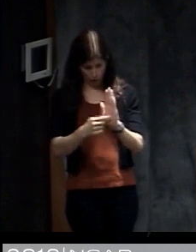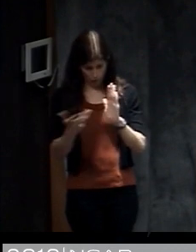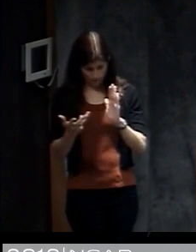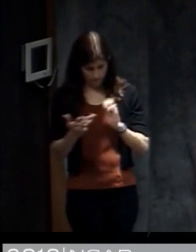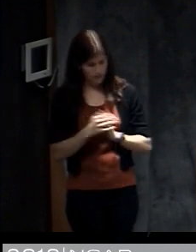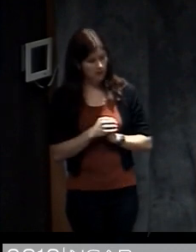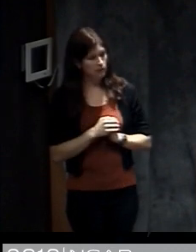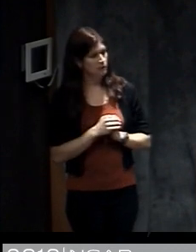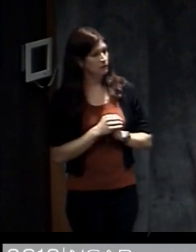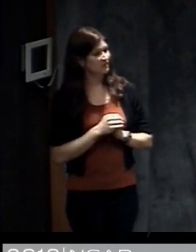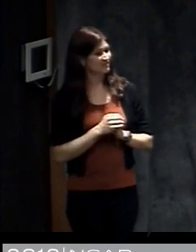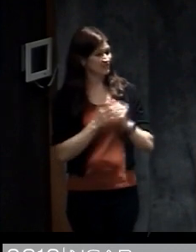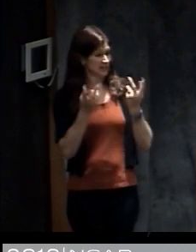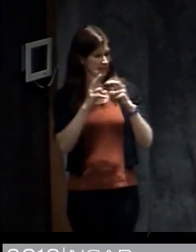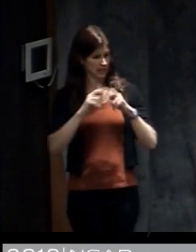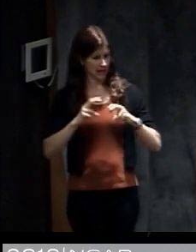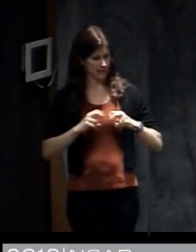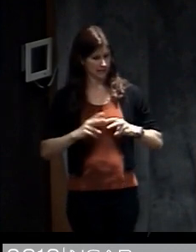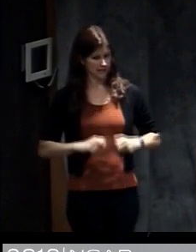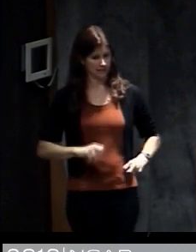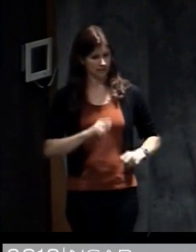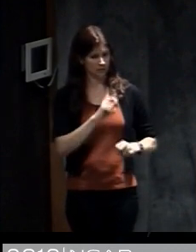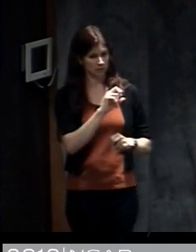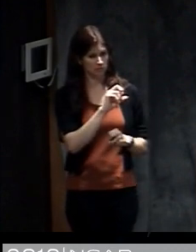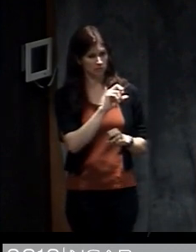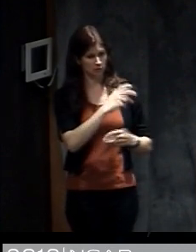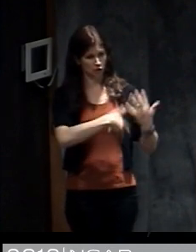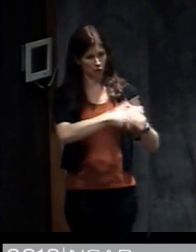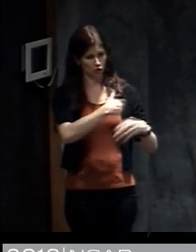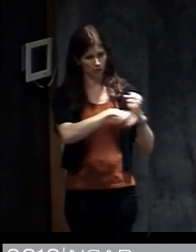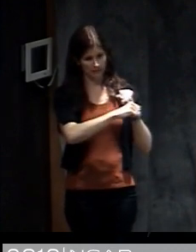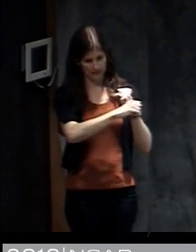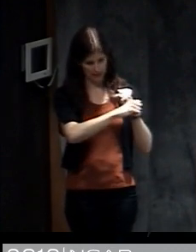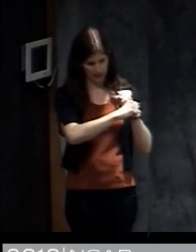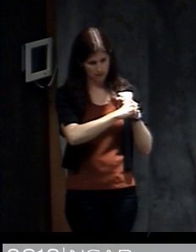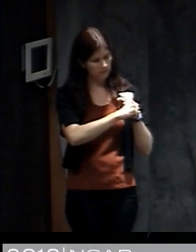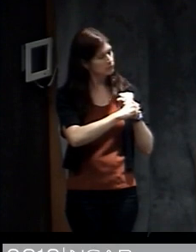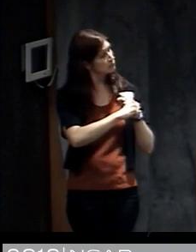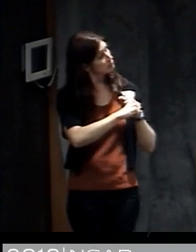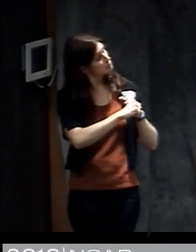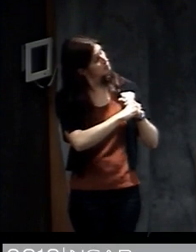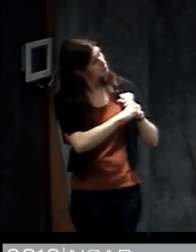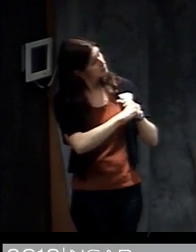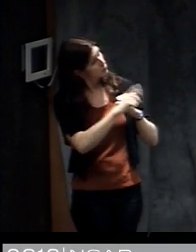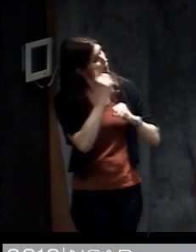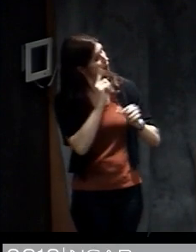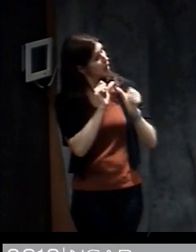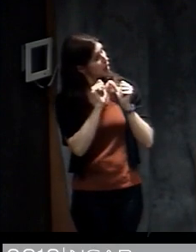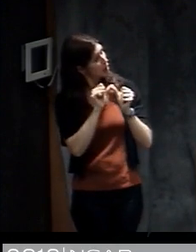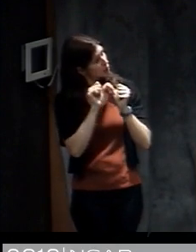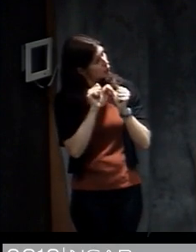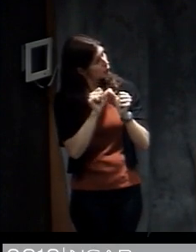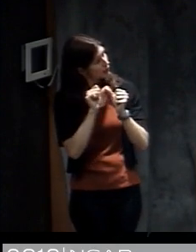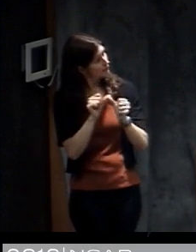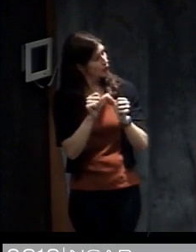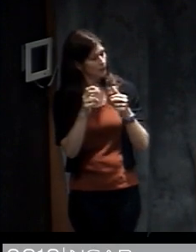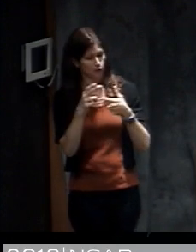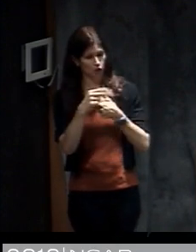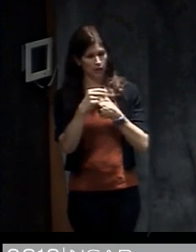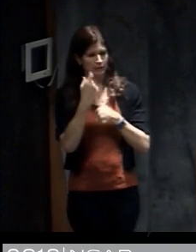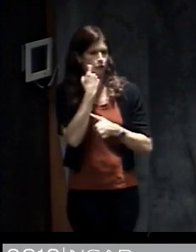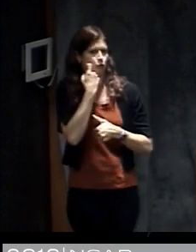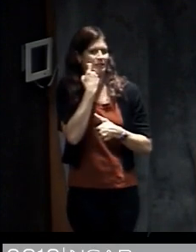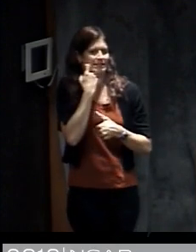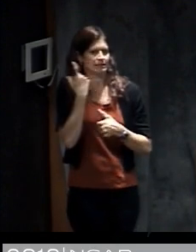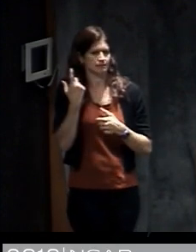some analysis that we've done with social media data from Hurricane Sandy. We also have some ongoing analysis from hurricanes from this last season.